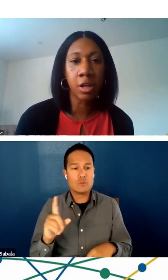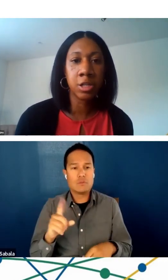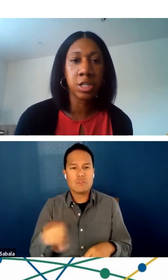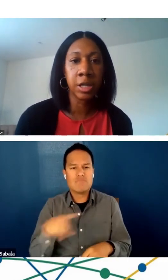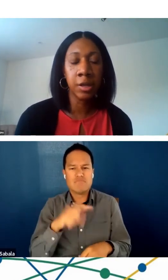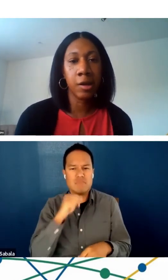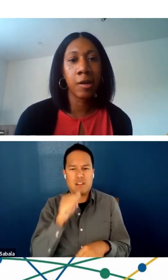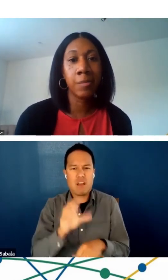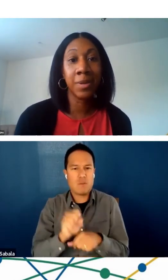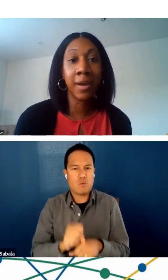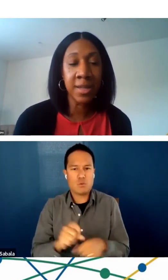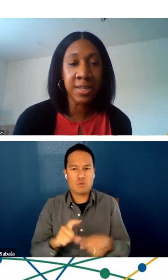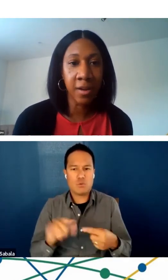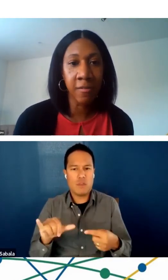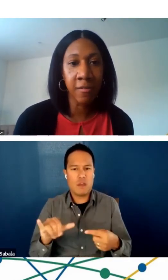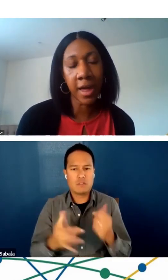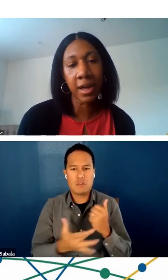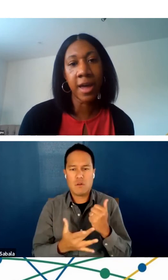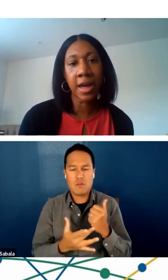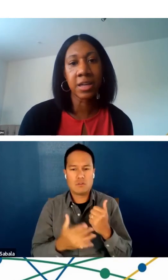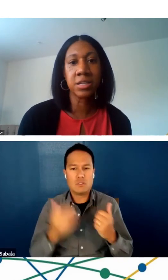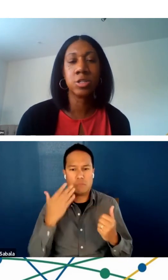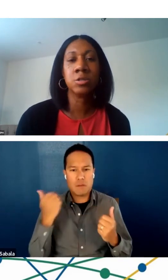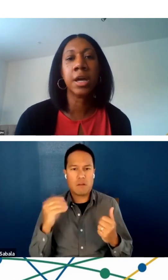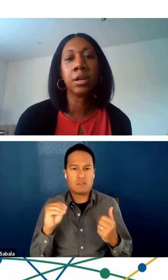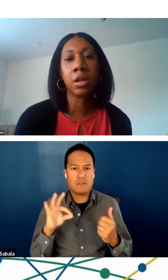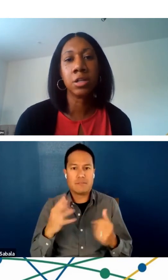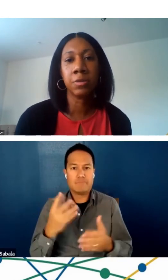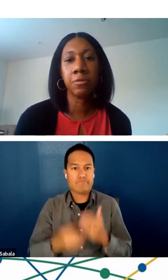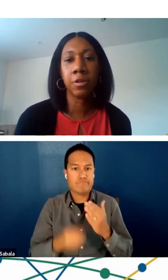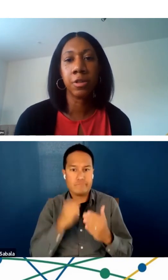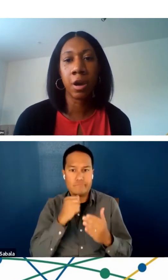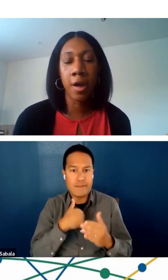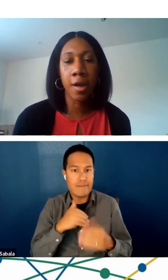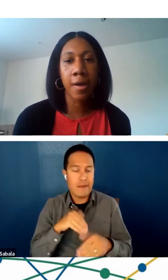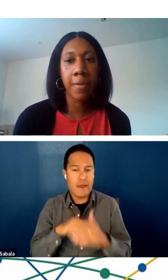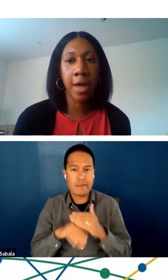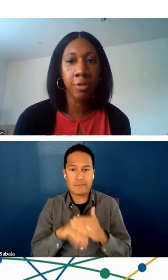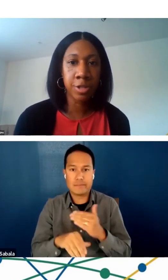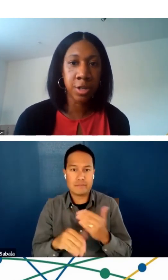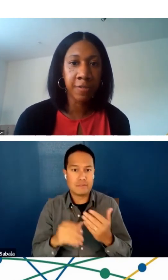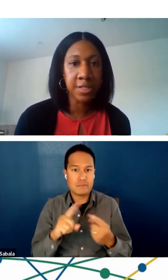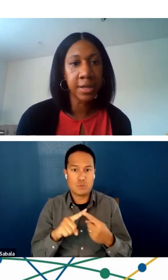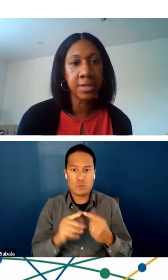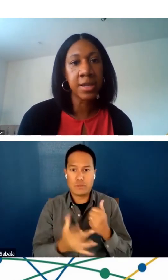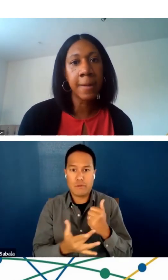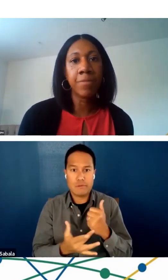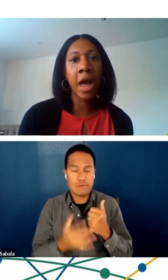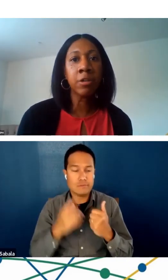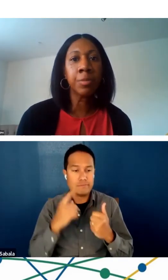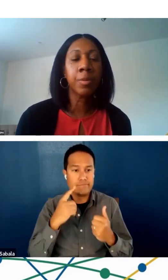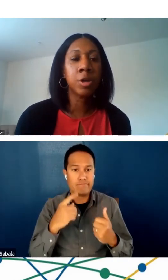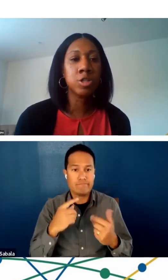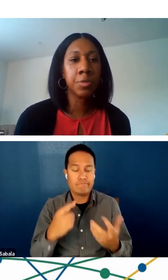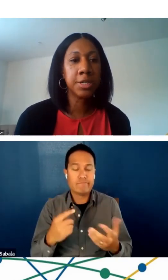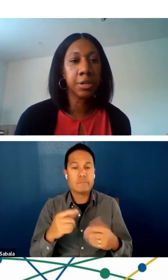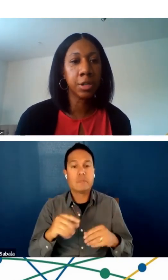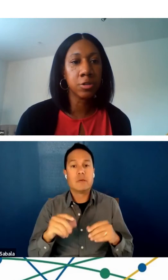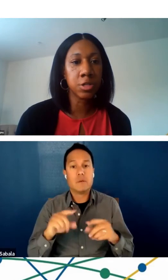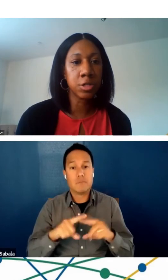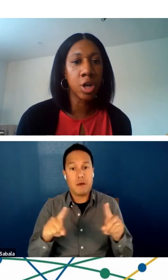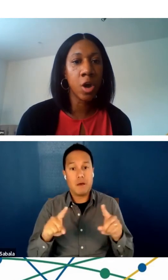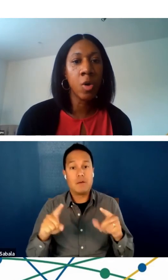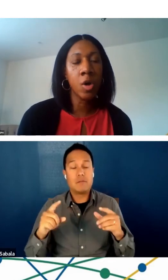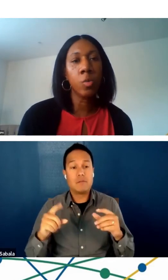using technology, using of lack of access to technology for their health services, having promotional